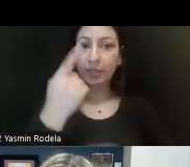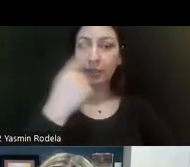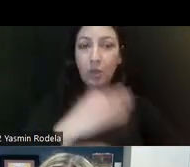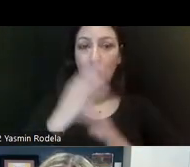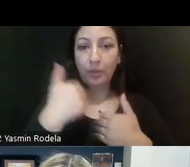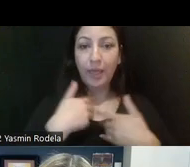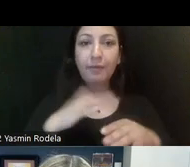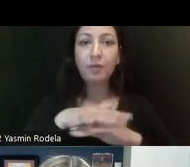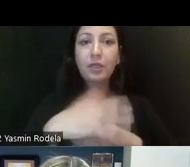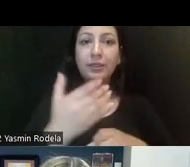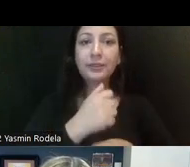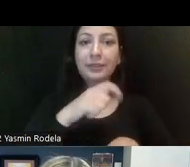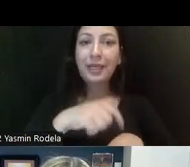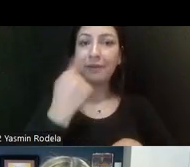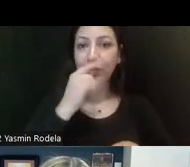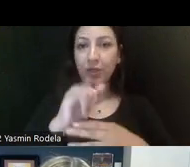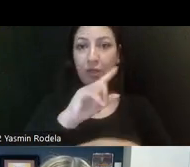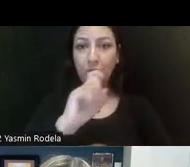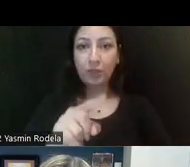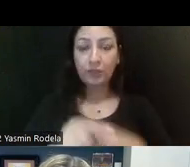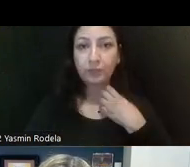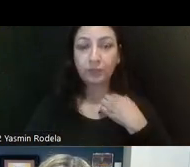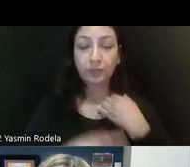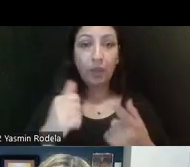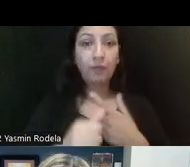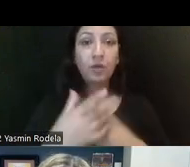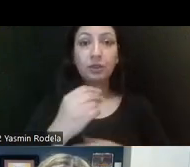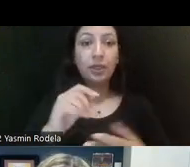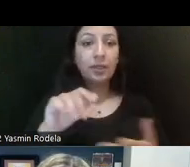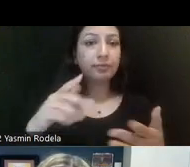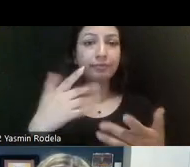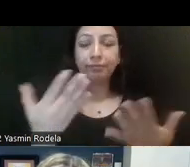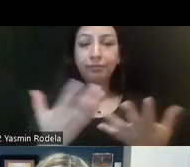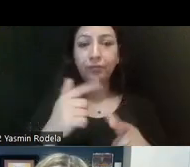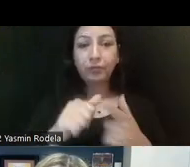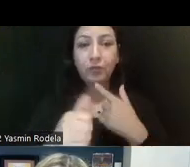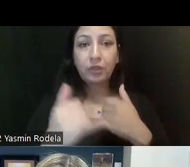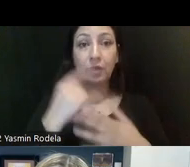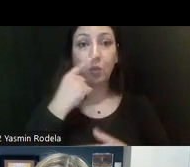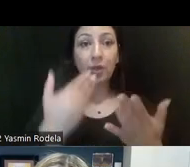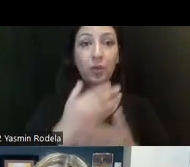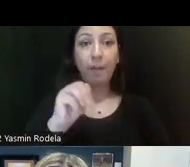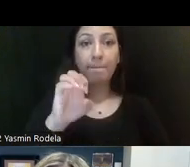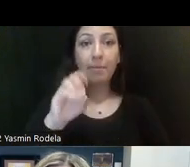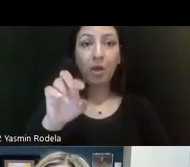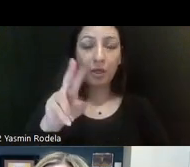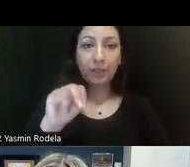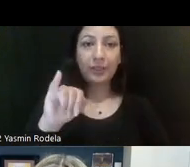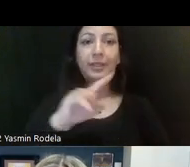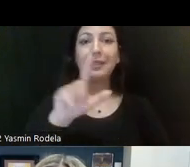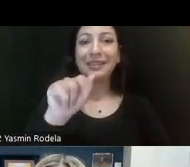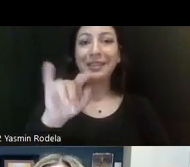plenty of time for a few questions. Um, first and foremost, with the modernization package, which I think is being